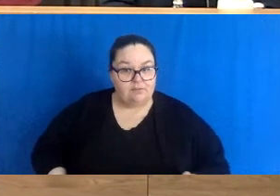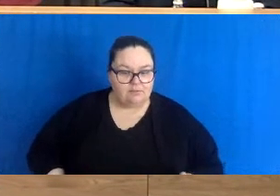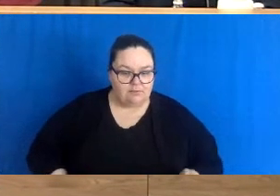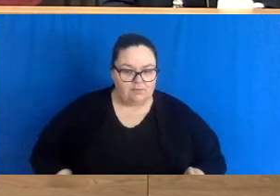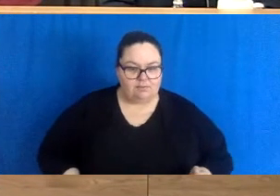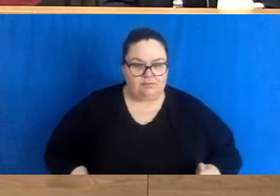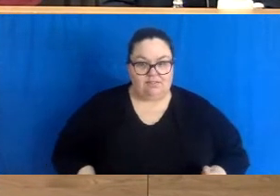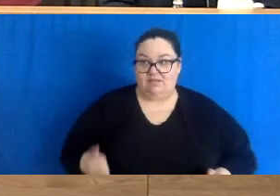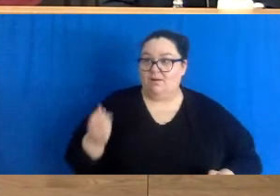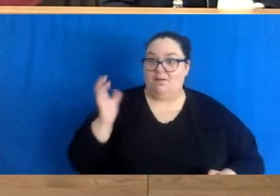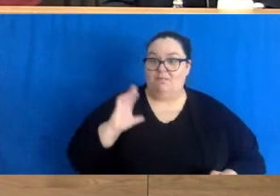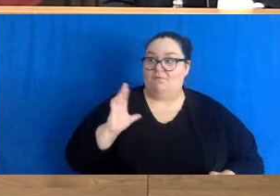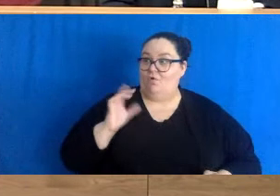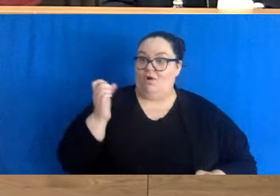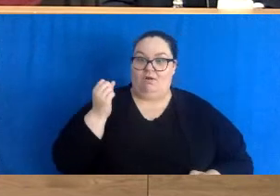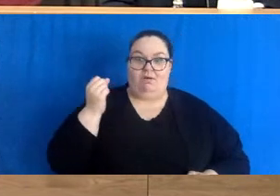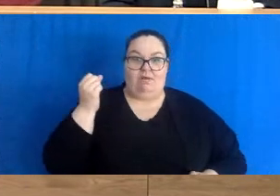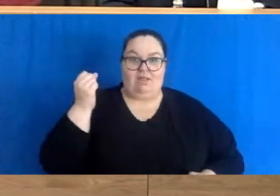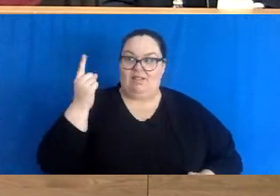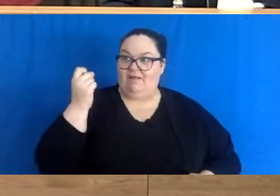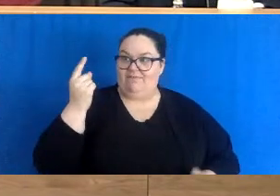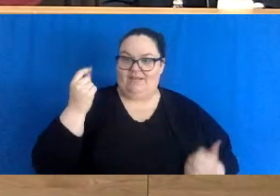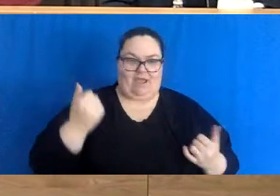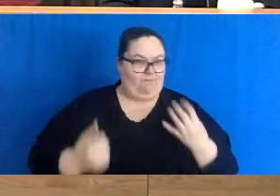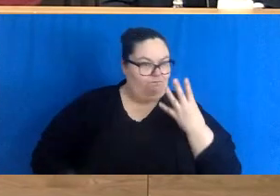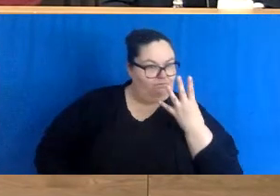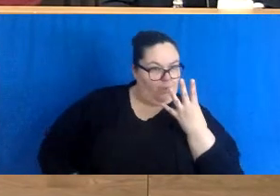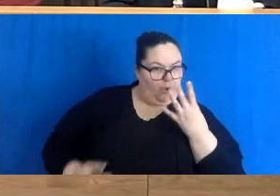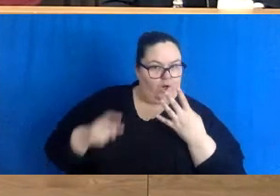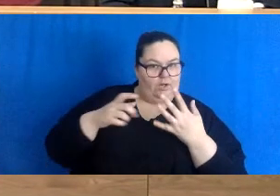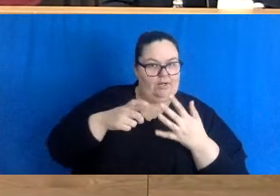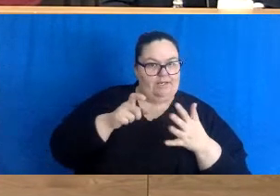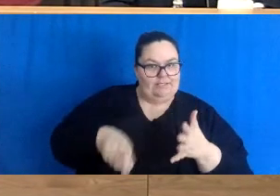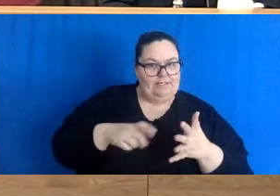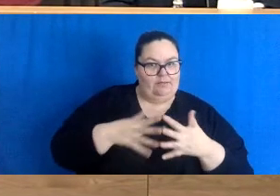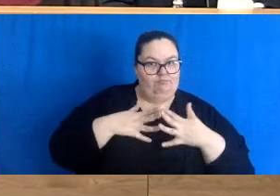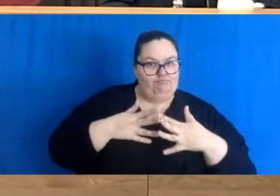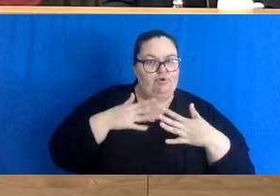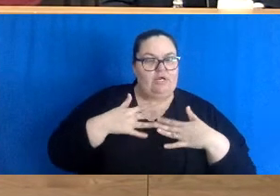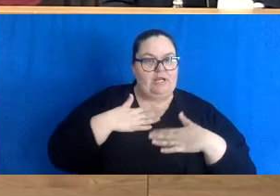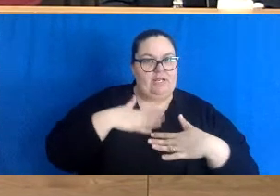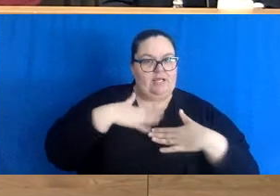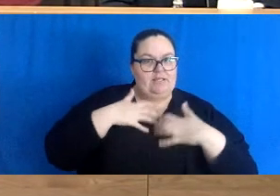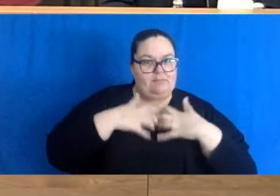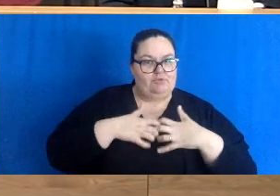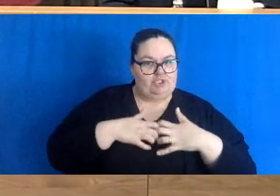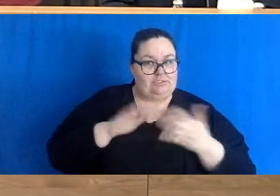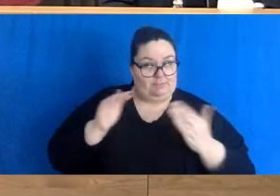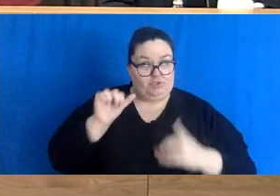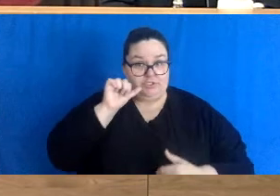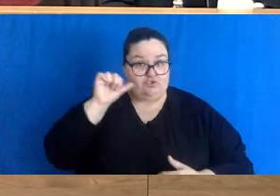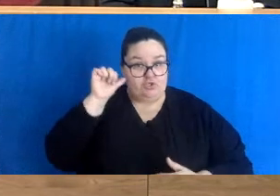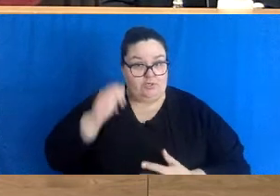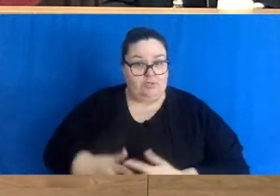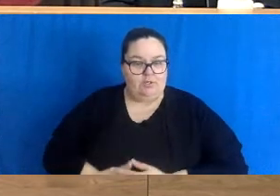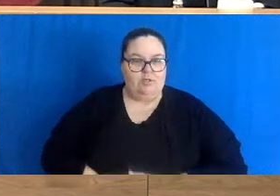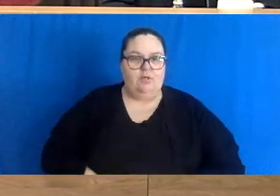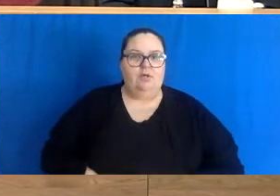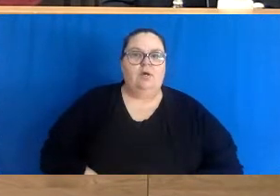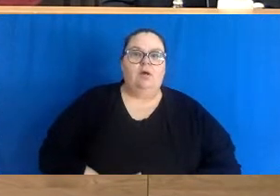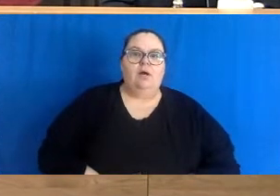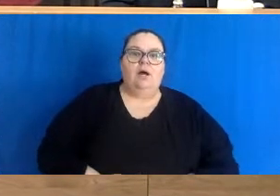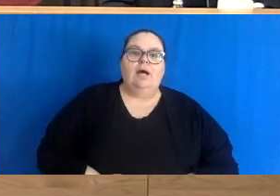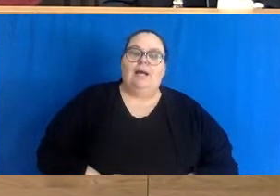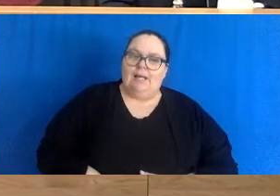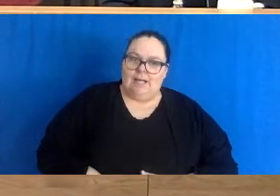11 people using ventilators to just four using ventilators as in yesterday's numbers well Mr. Forstall